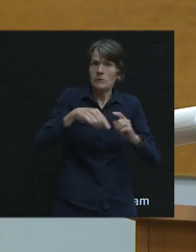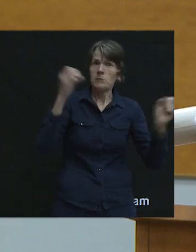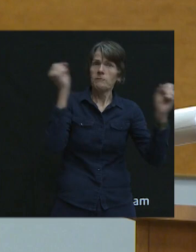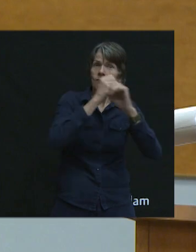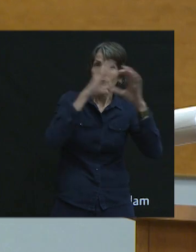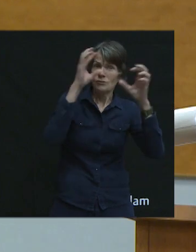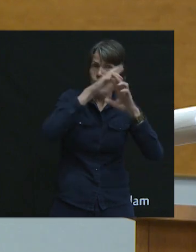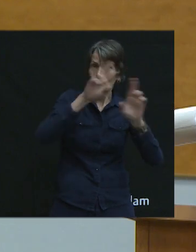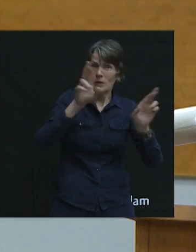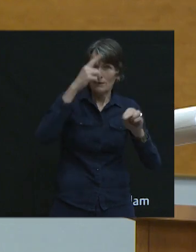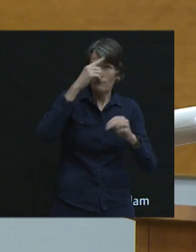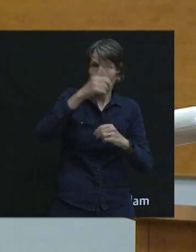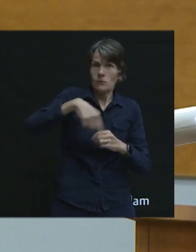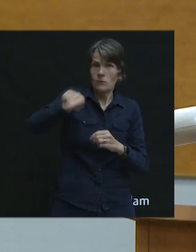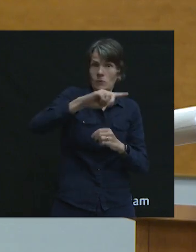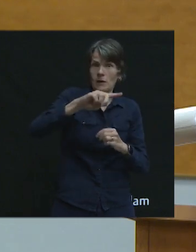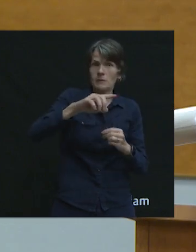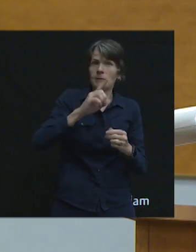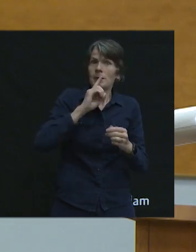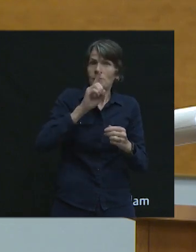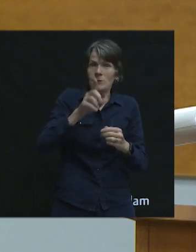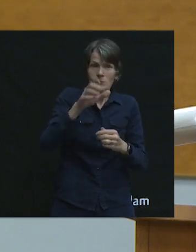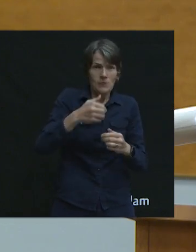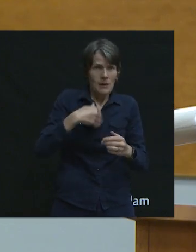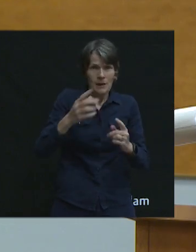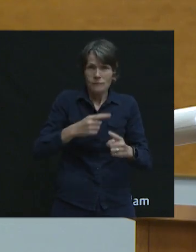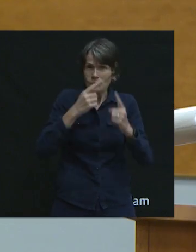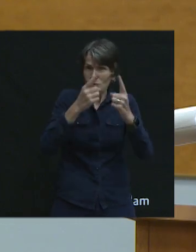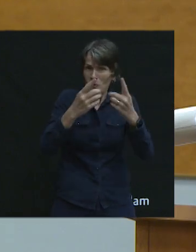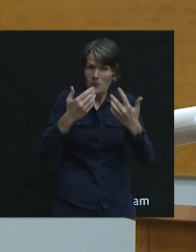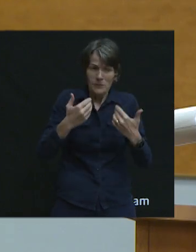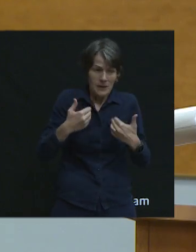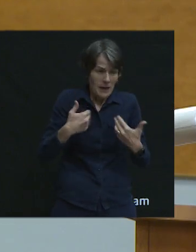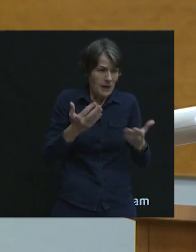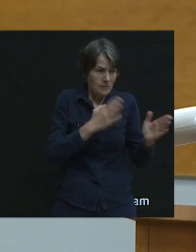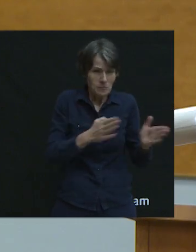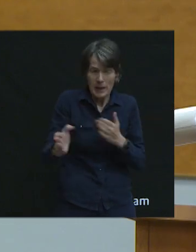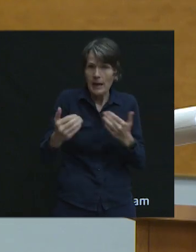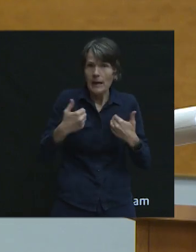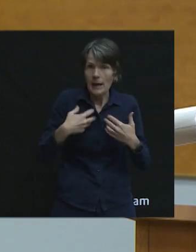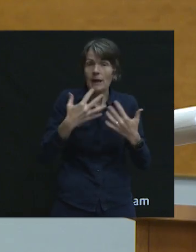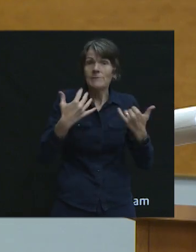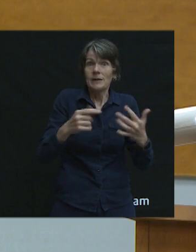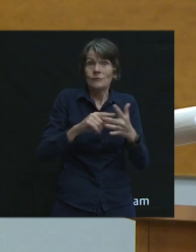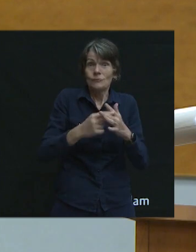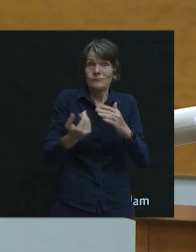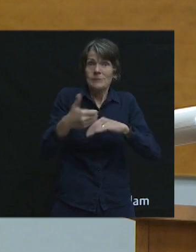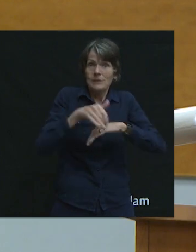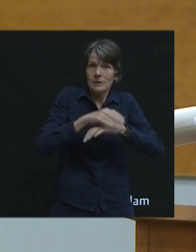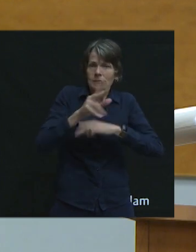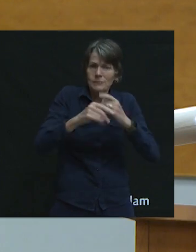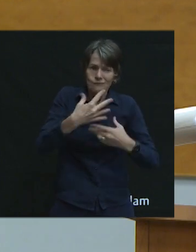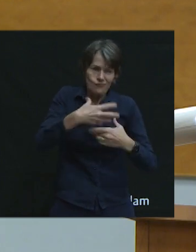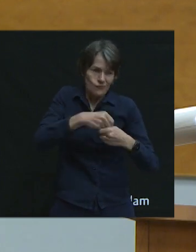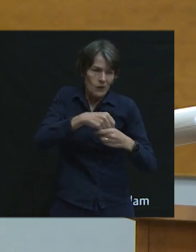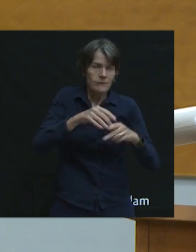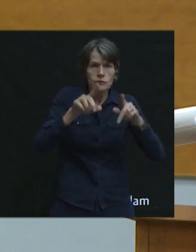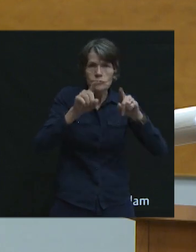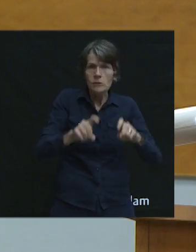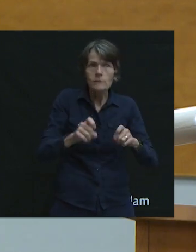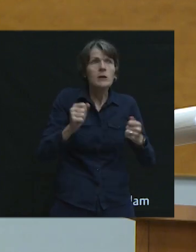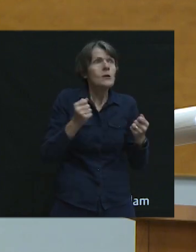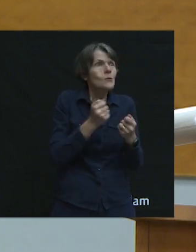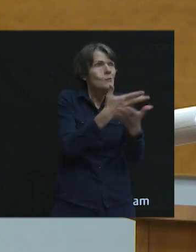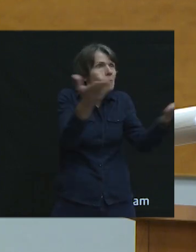you. And the canvas is there. And so the part that's missing now is beginning tonight and with people doing surveys is